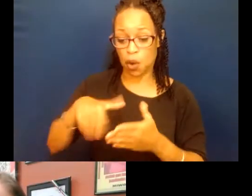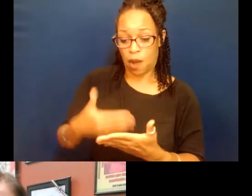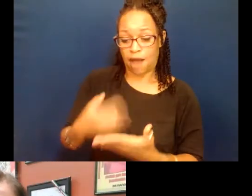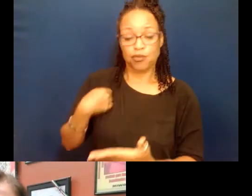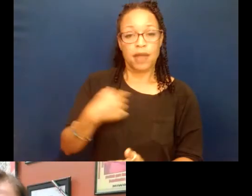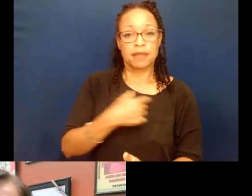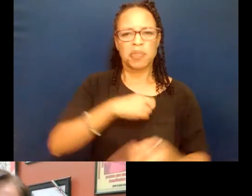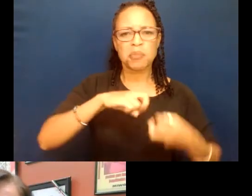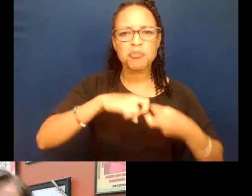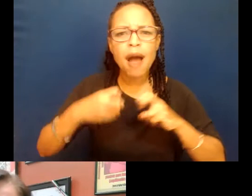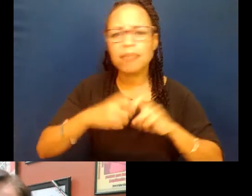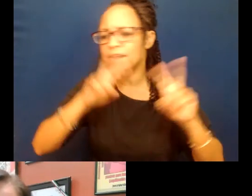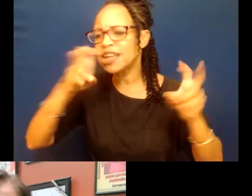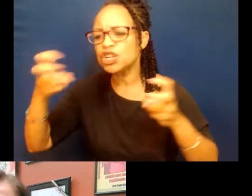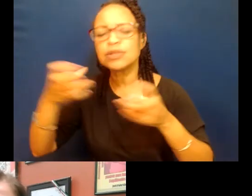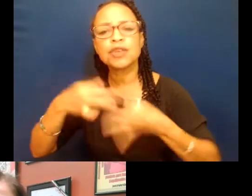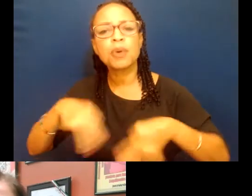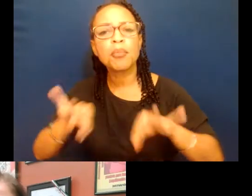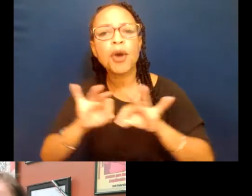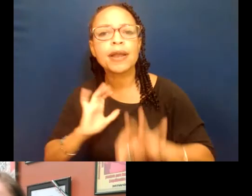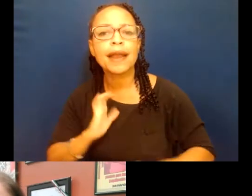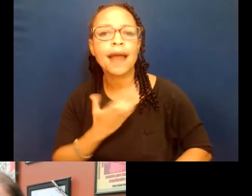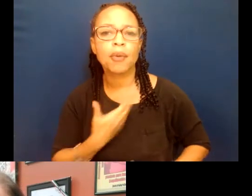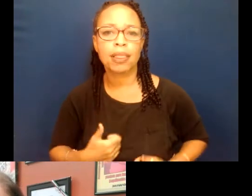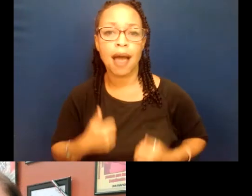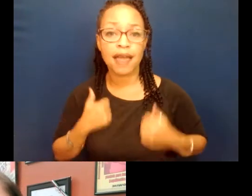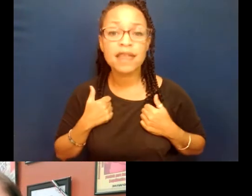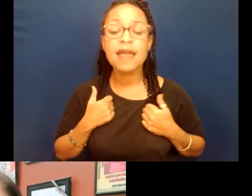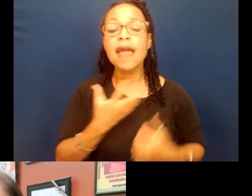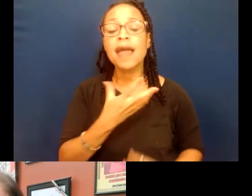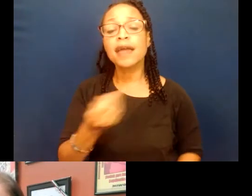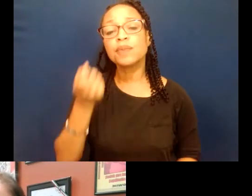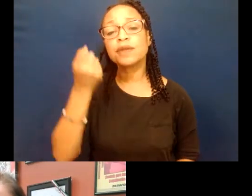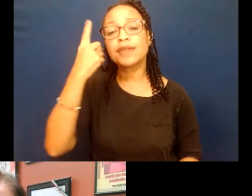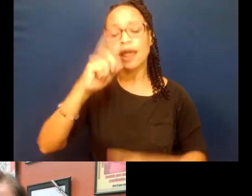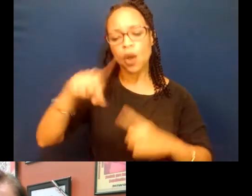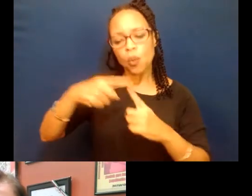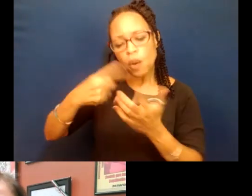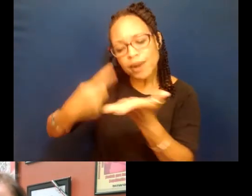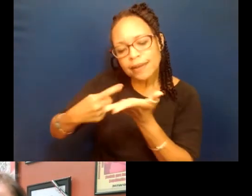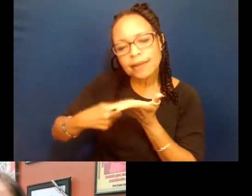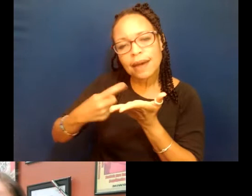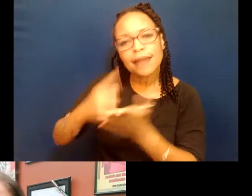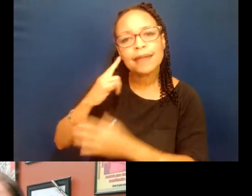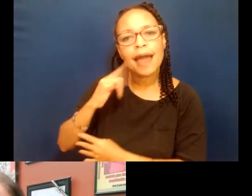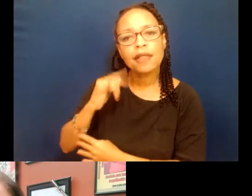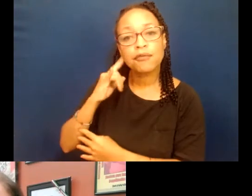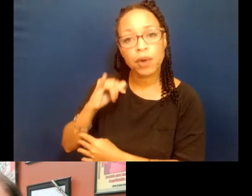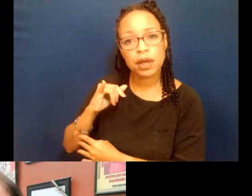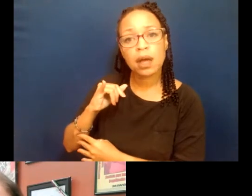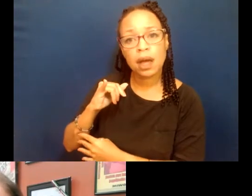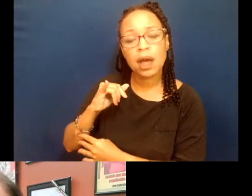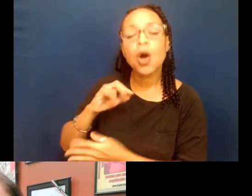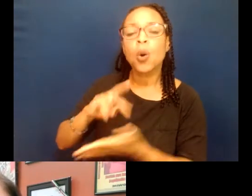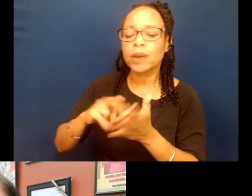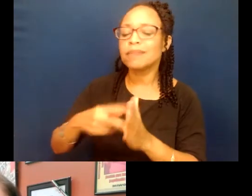issues that matter in our lives, and that we understand that when we talk about California, we're talking about the